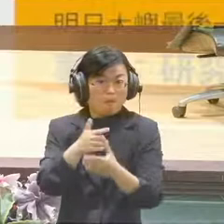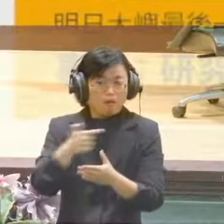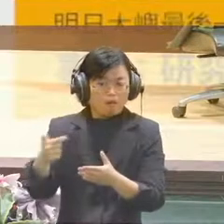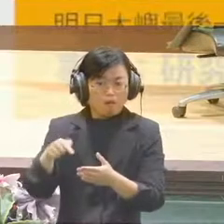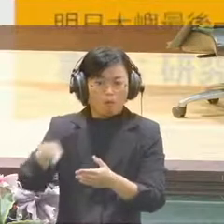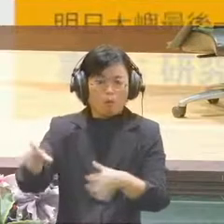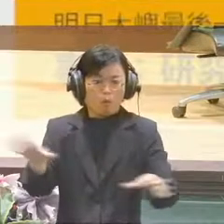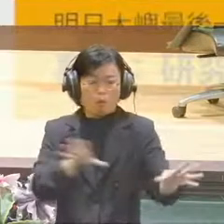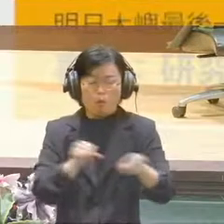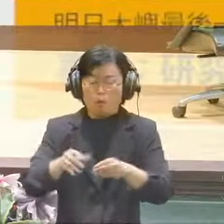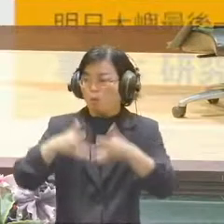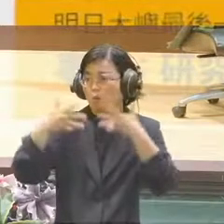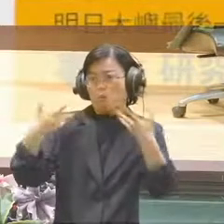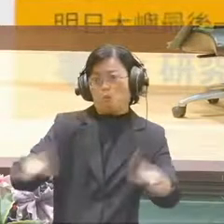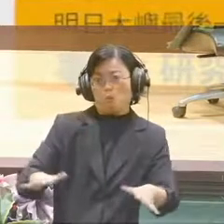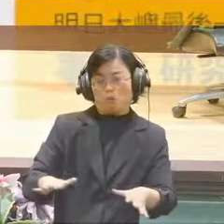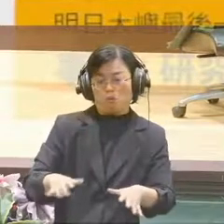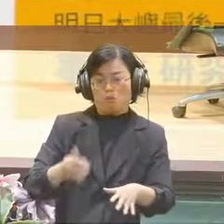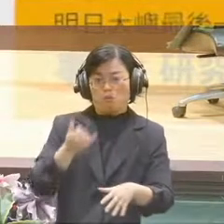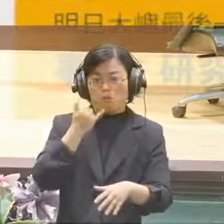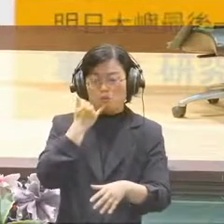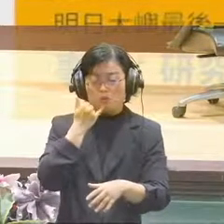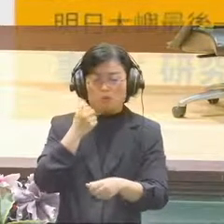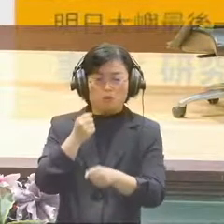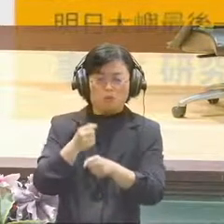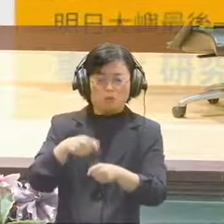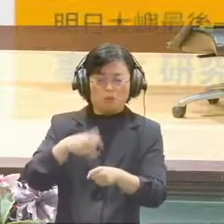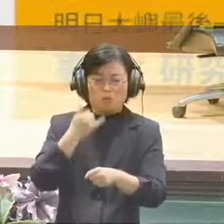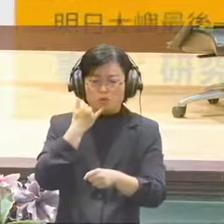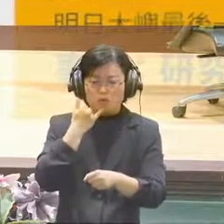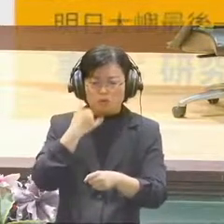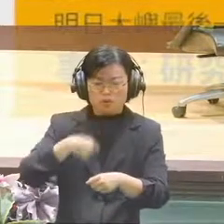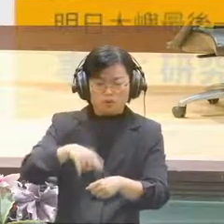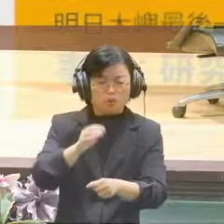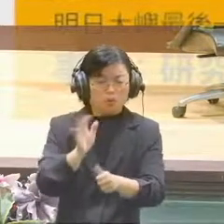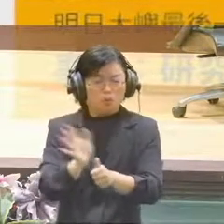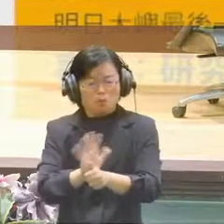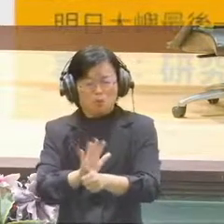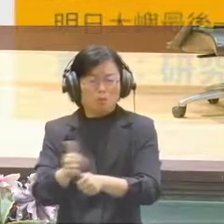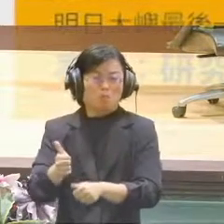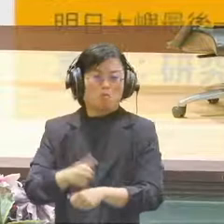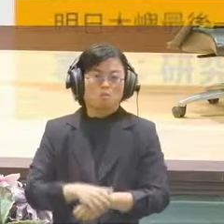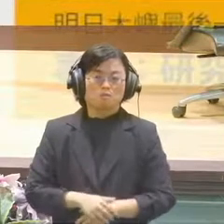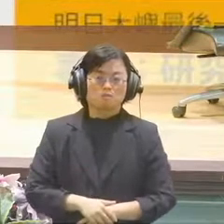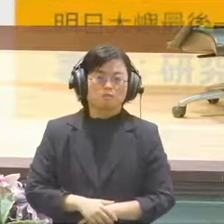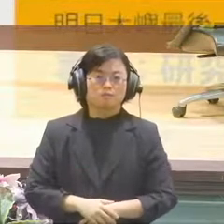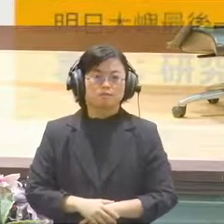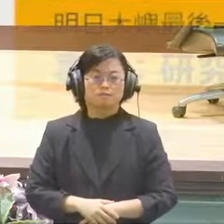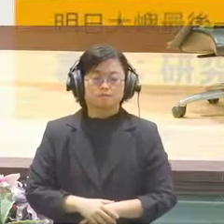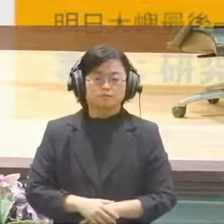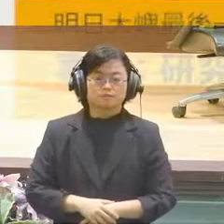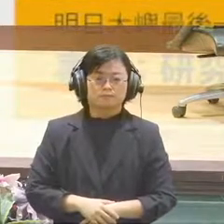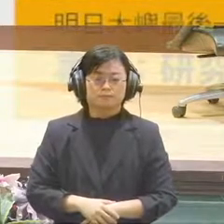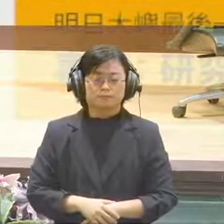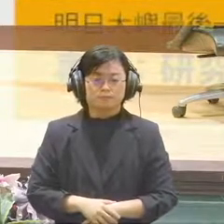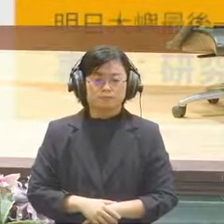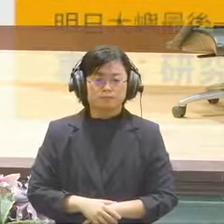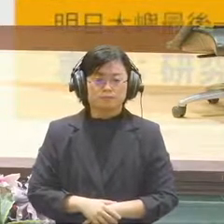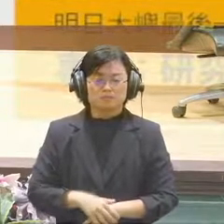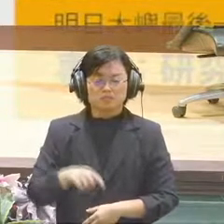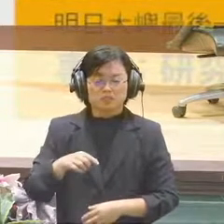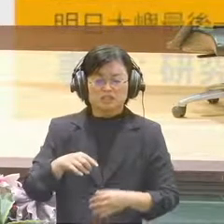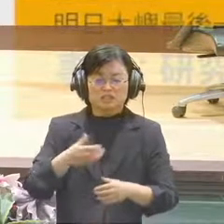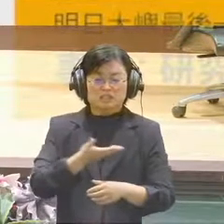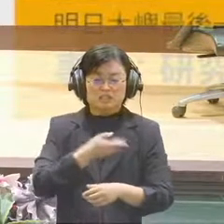poses a lot of difficulties for those people in the civil society if they have a different